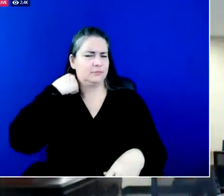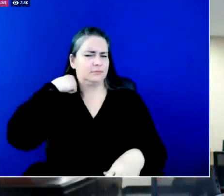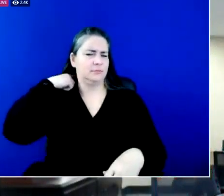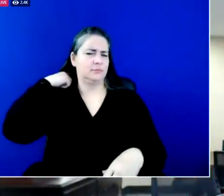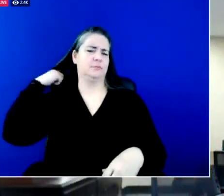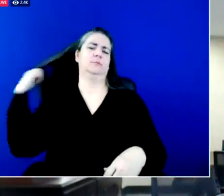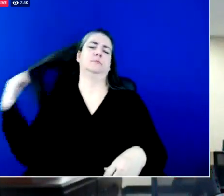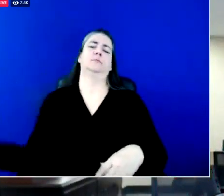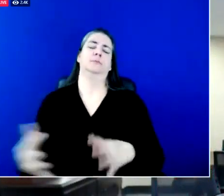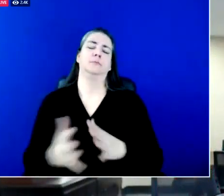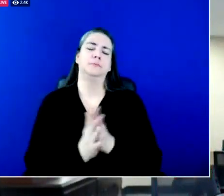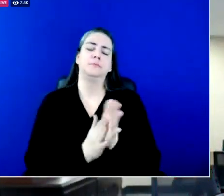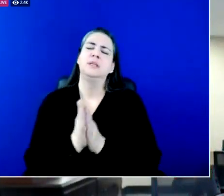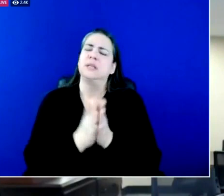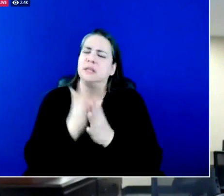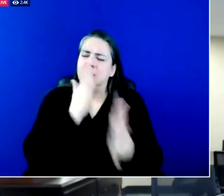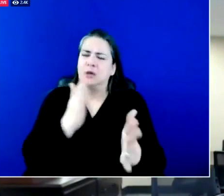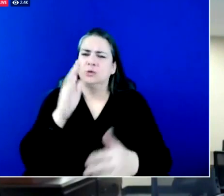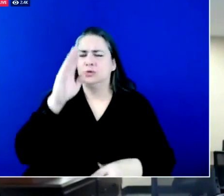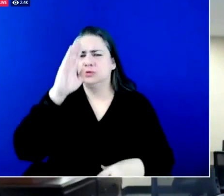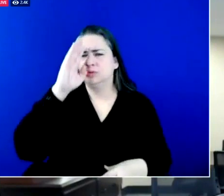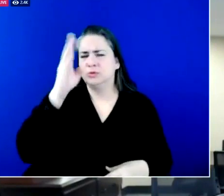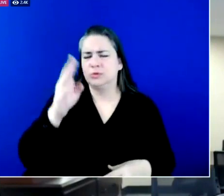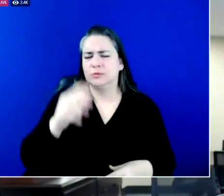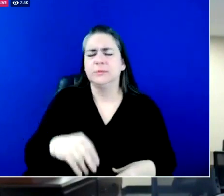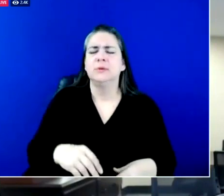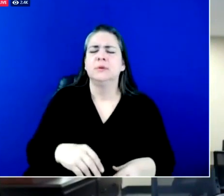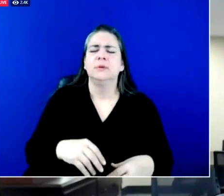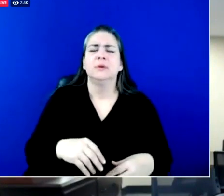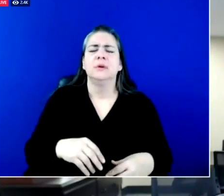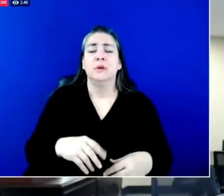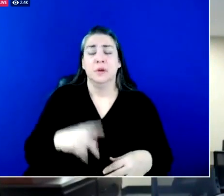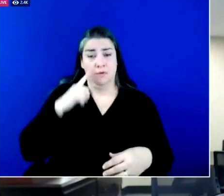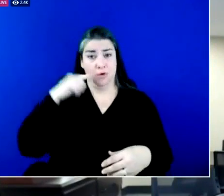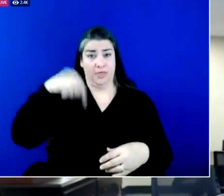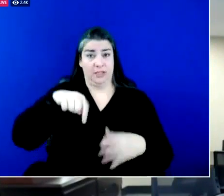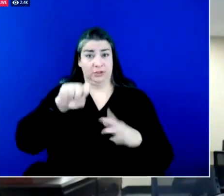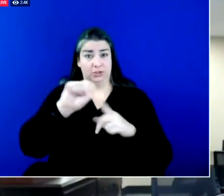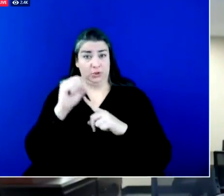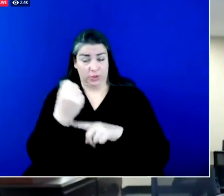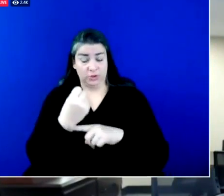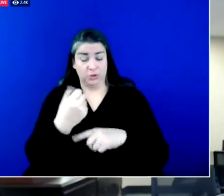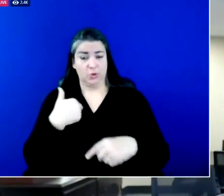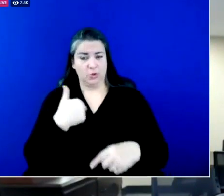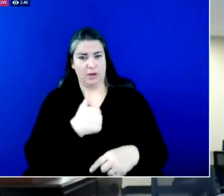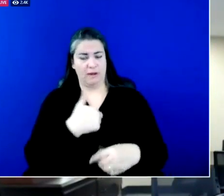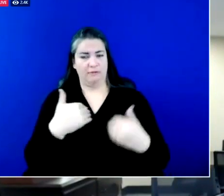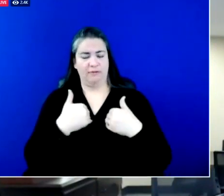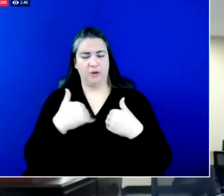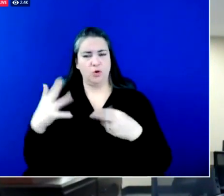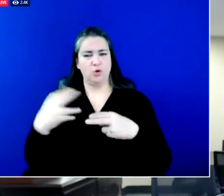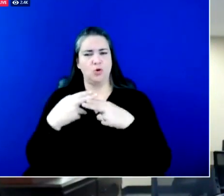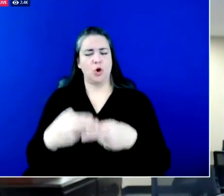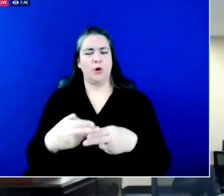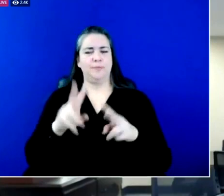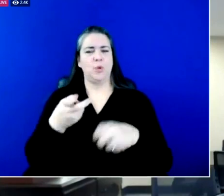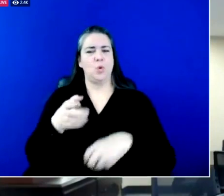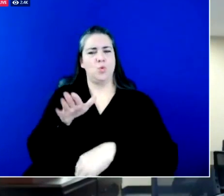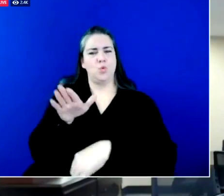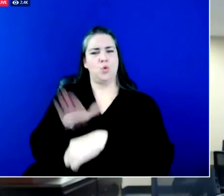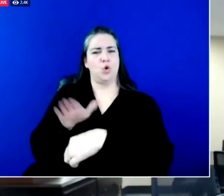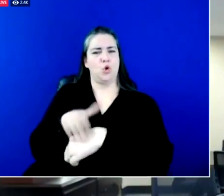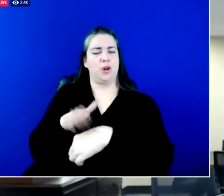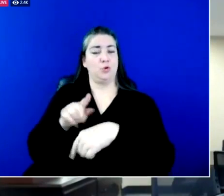uh you sir um in these situations we provide what is known as a warning order to our national guard